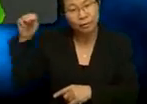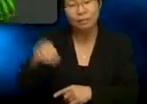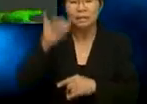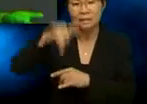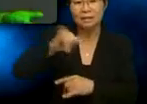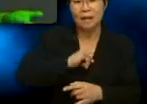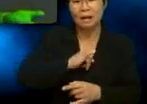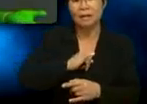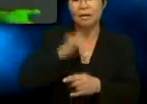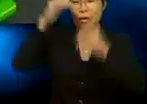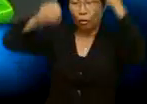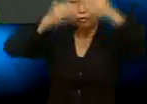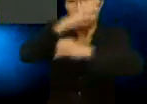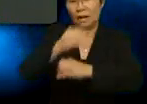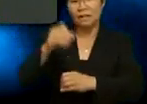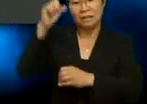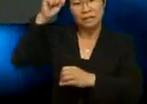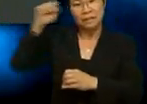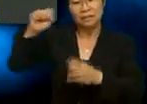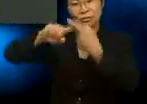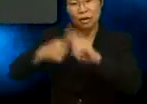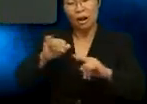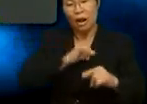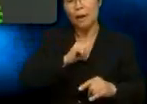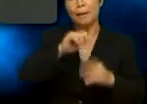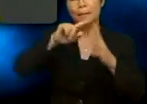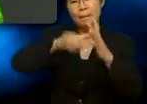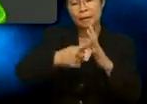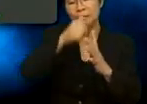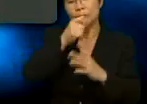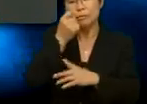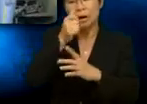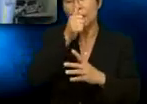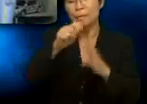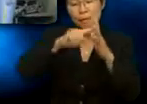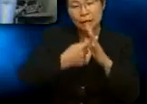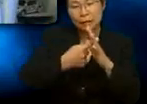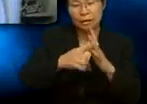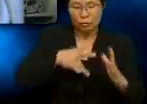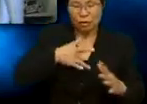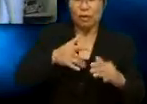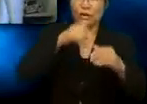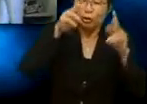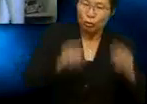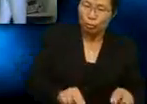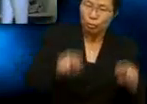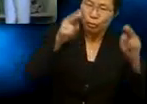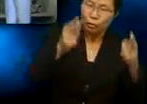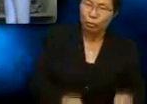observed him and his friends, I am beginning to understand the feelings humans have for one another. Let me show you.